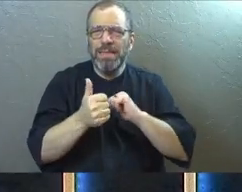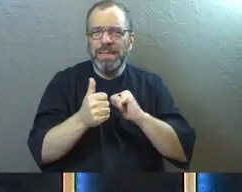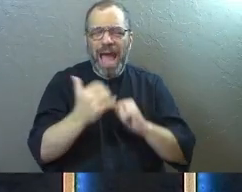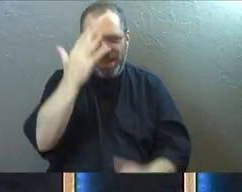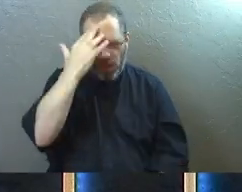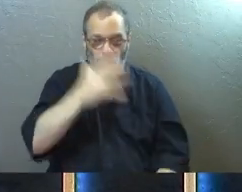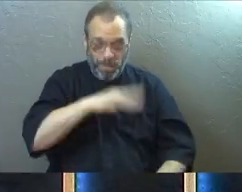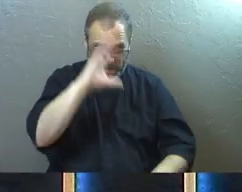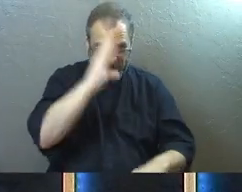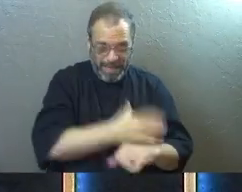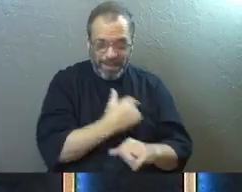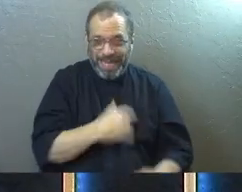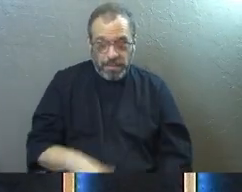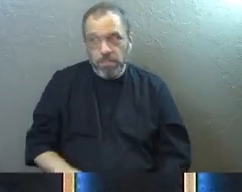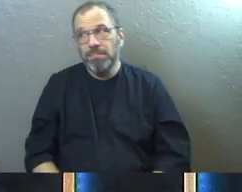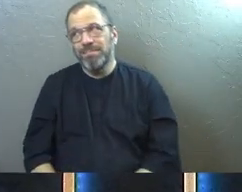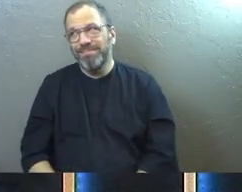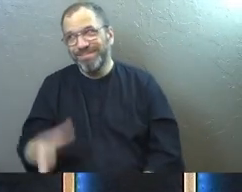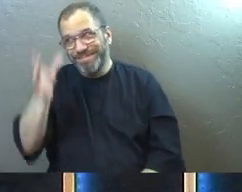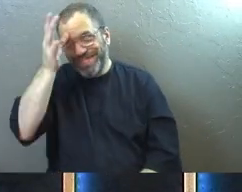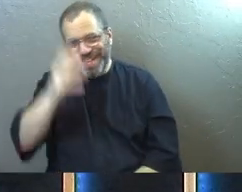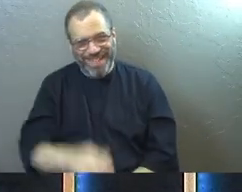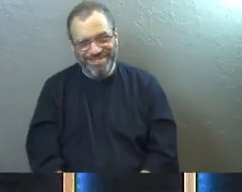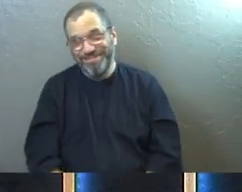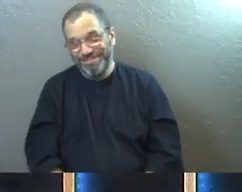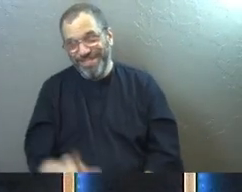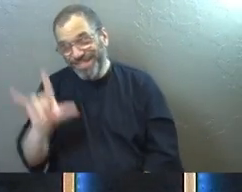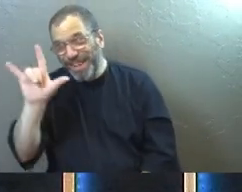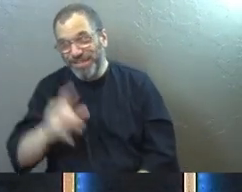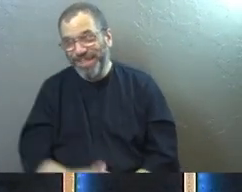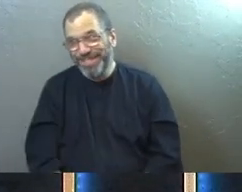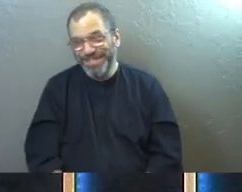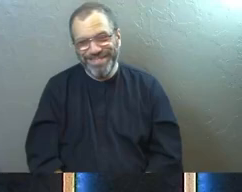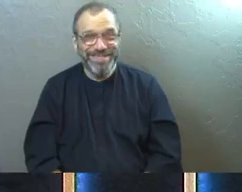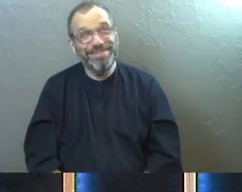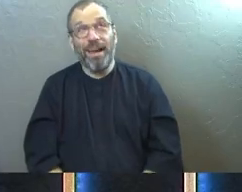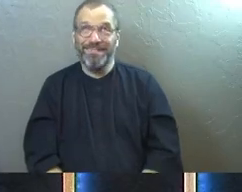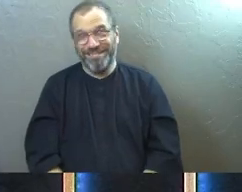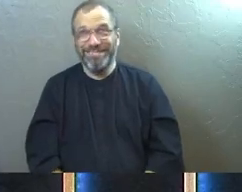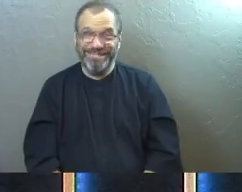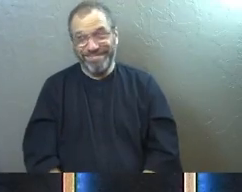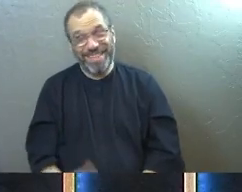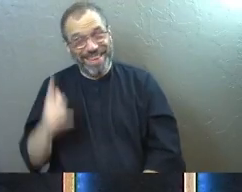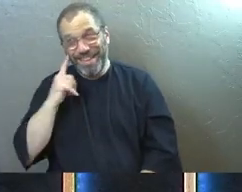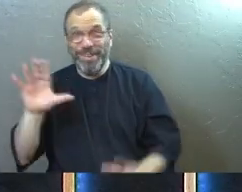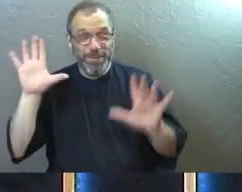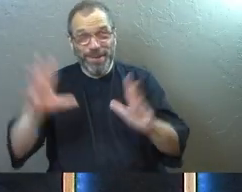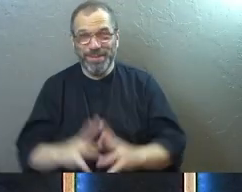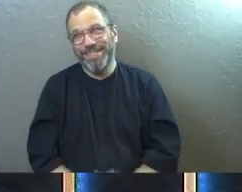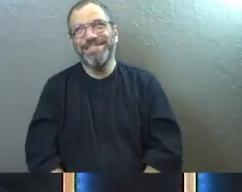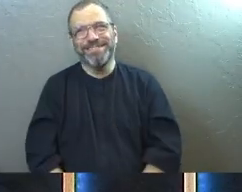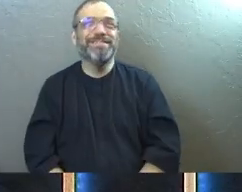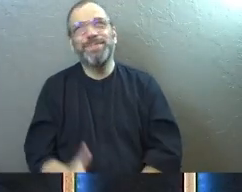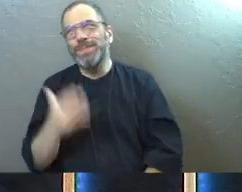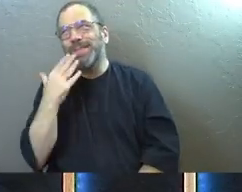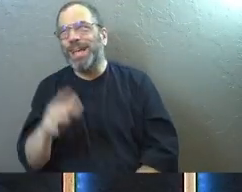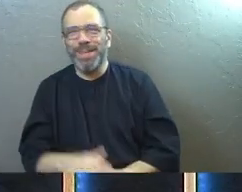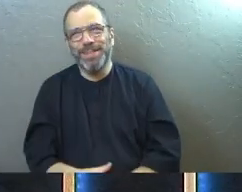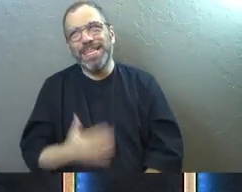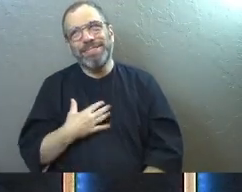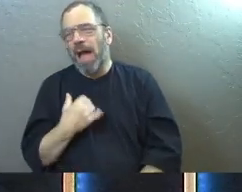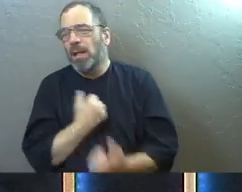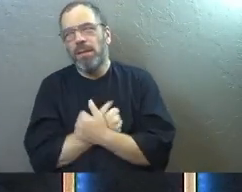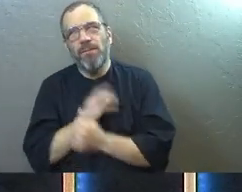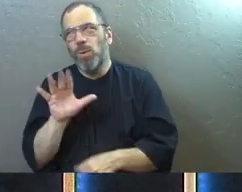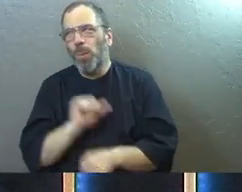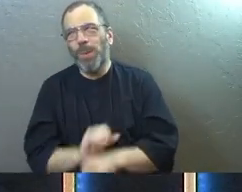I know when he wants to play it because he comes up and he goes, dad, first off, let me just say, I love you. Let me start there. I think you're great. And I really appreciate, I'm a